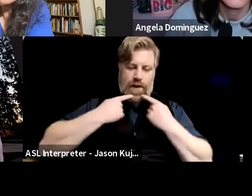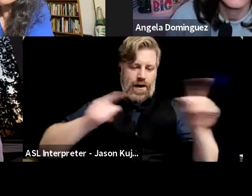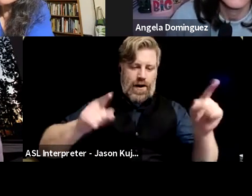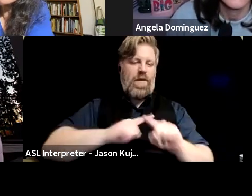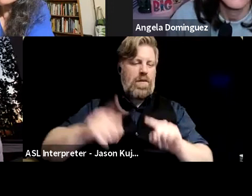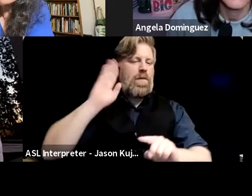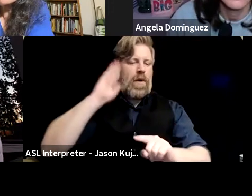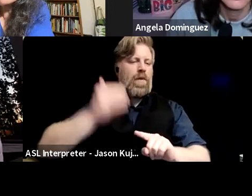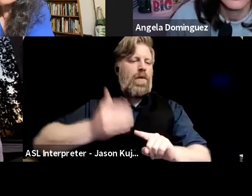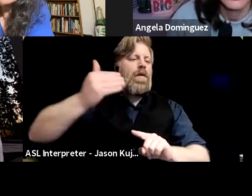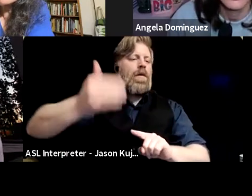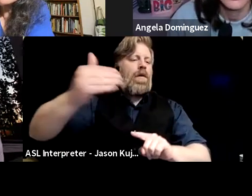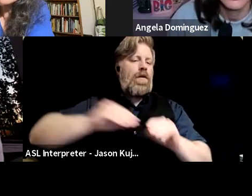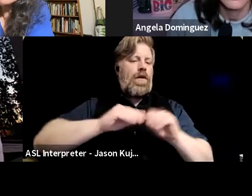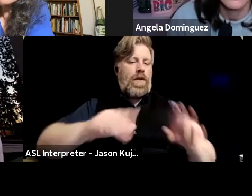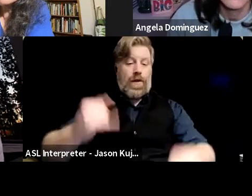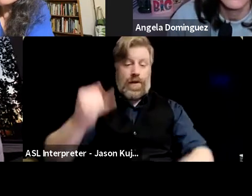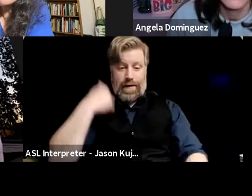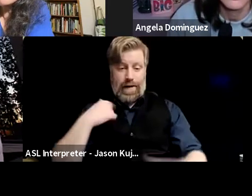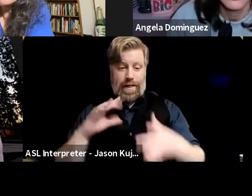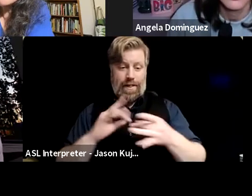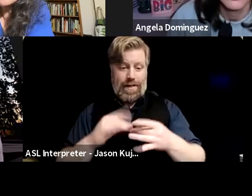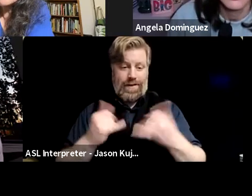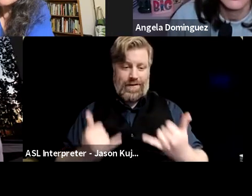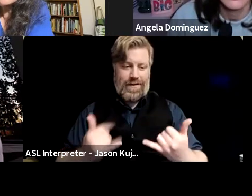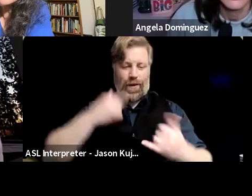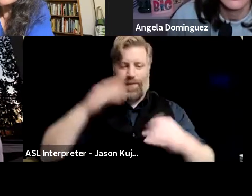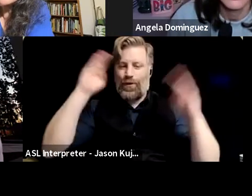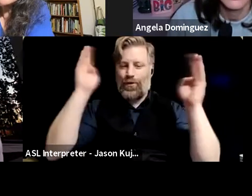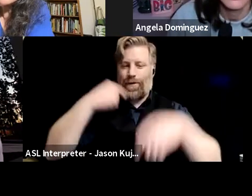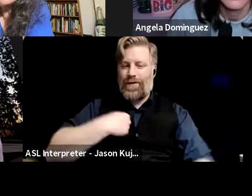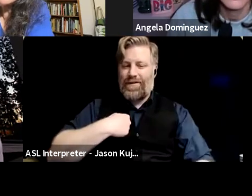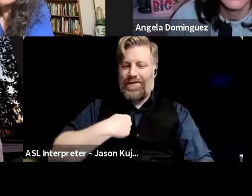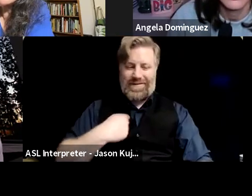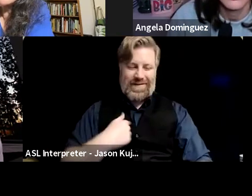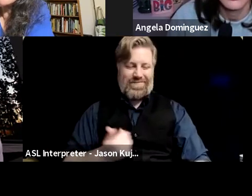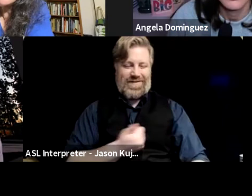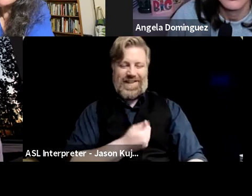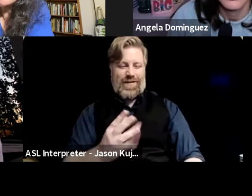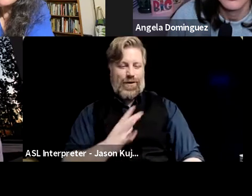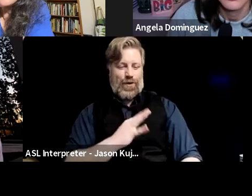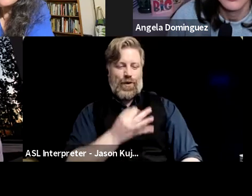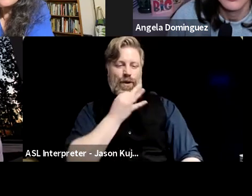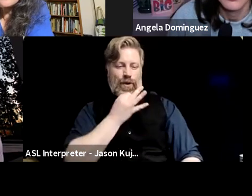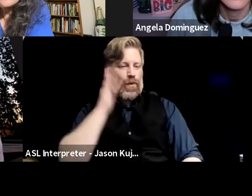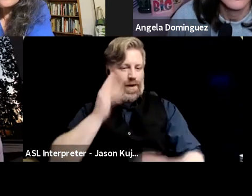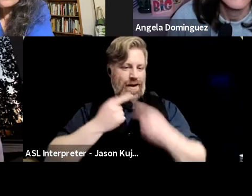years that I will get in a lot of trouble if I mentioned, but there's, I have several really, really cool things about to be announced. So I'm excited.